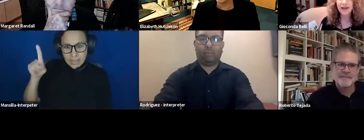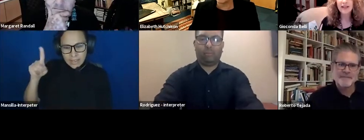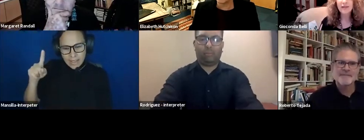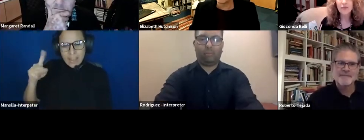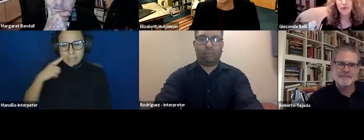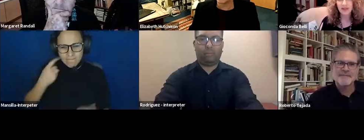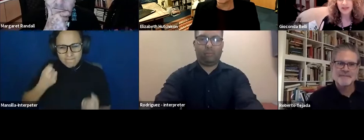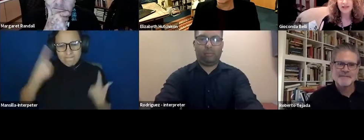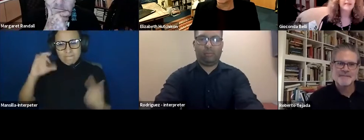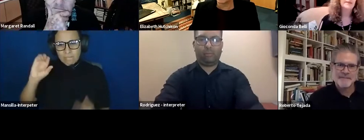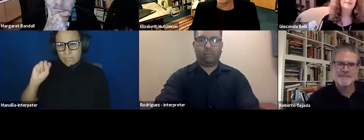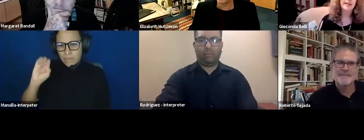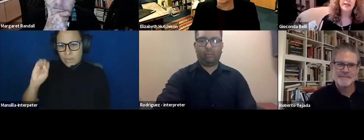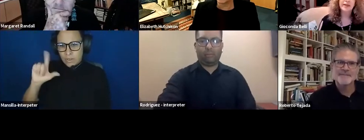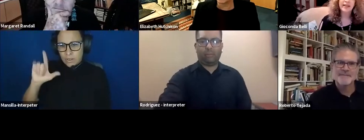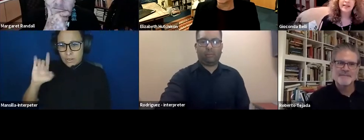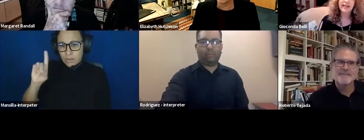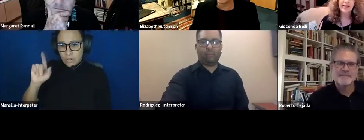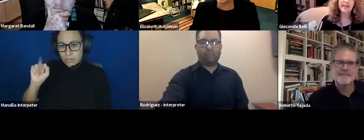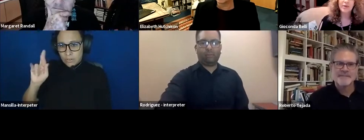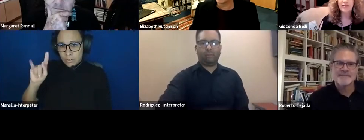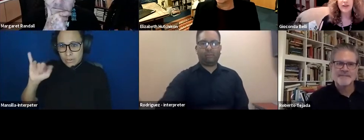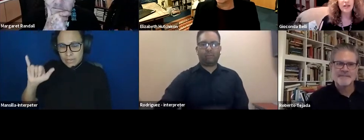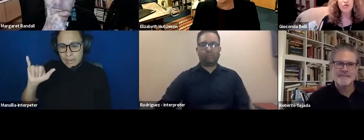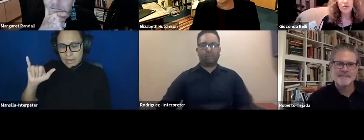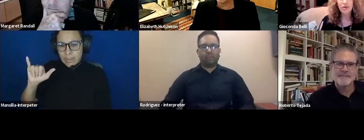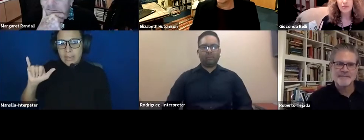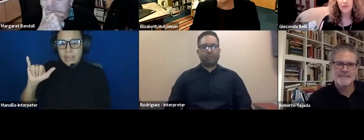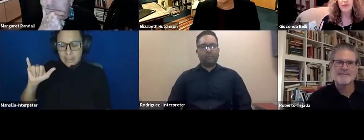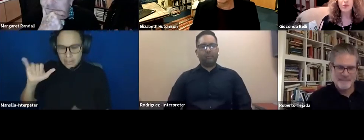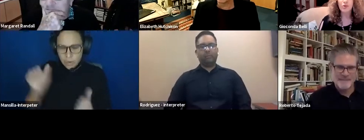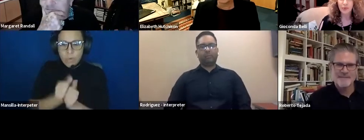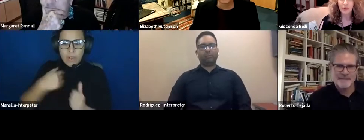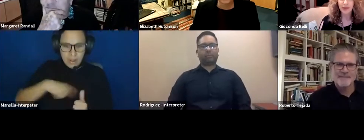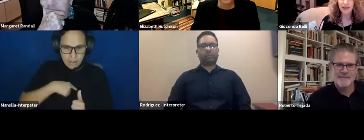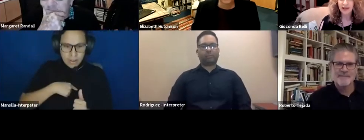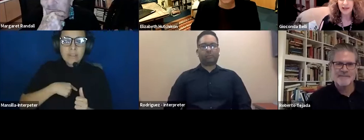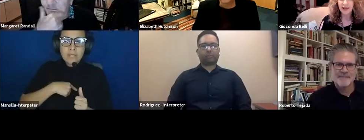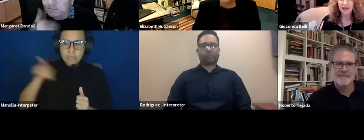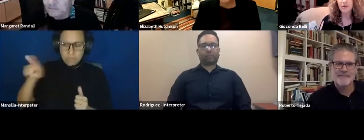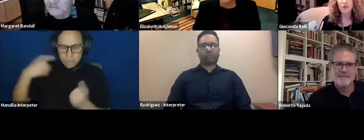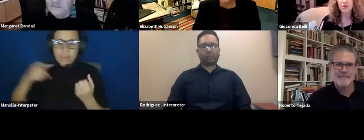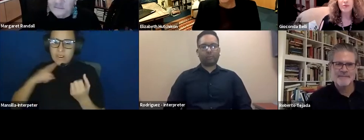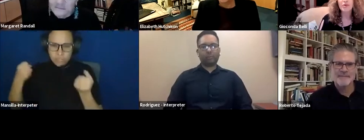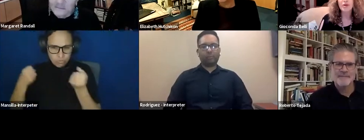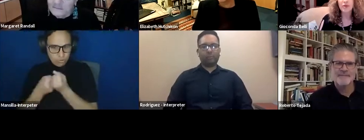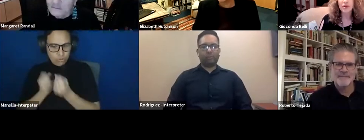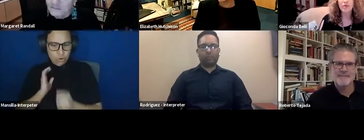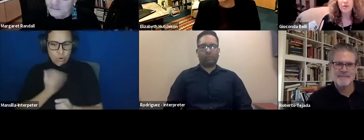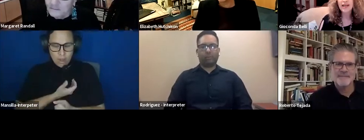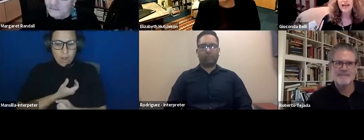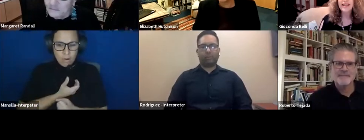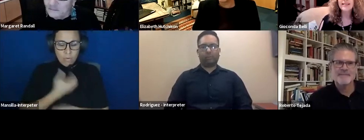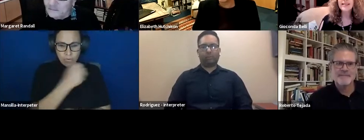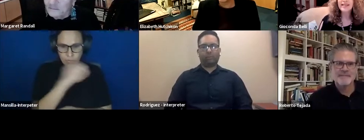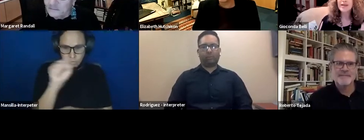the solidarity movement in the United States was very strong to support the Nicaraguan revolution that we were